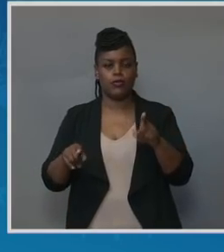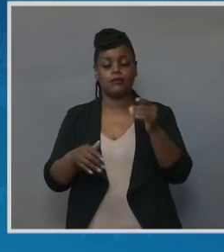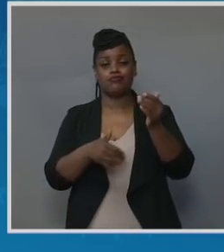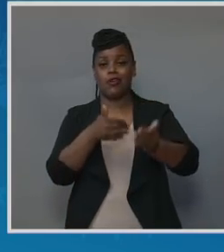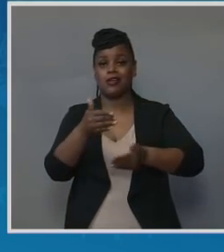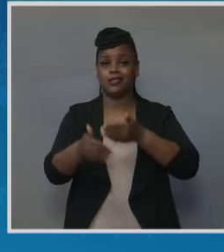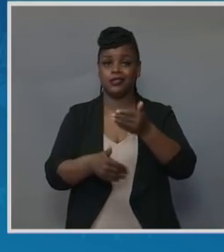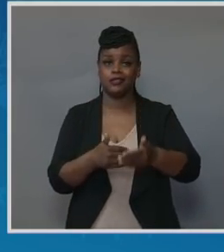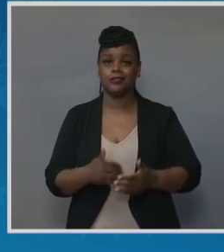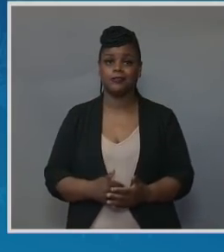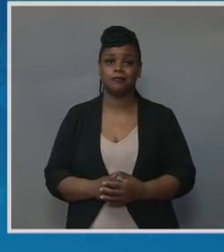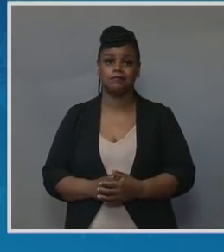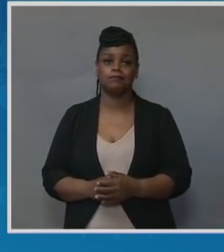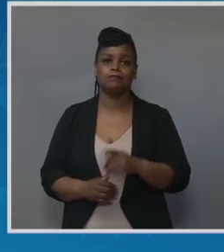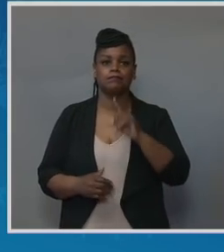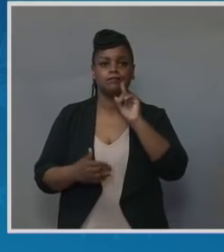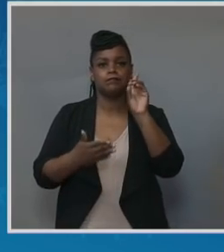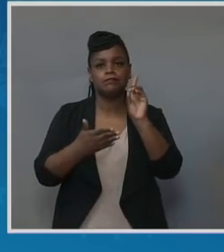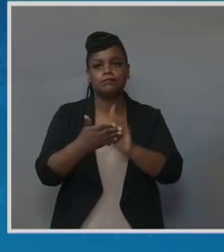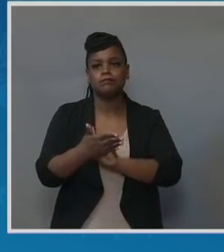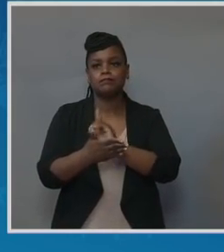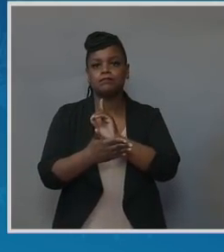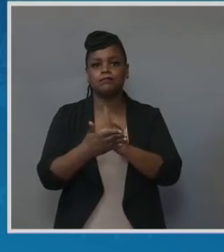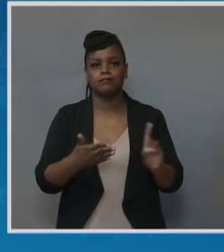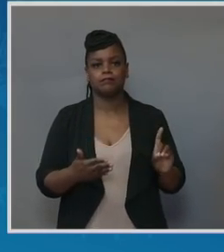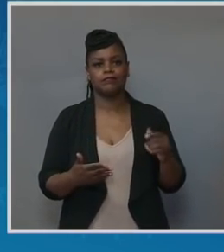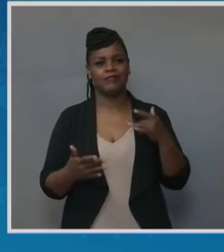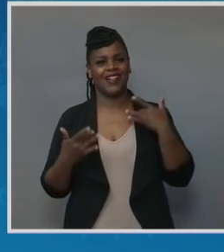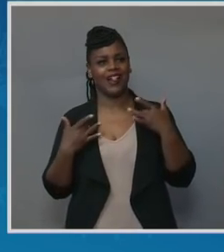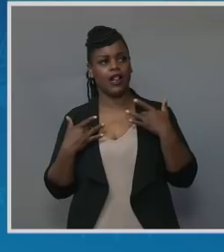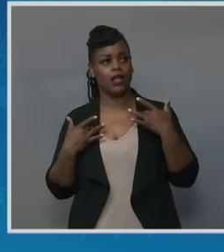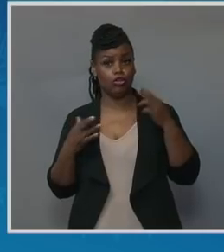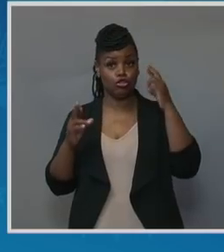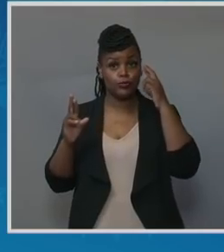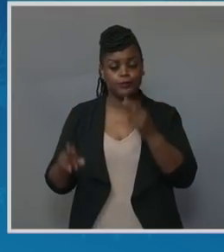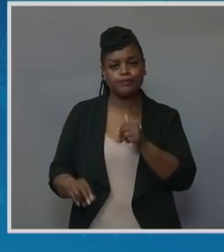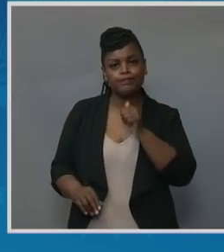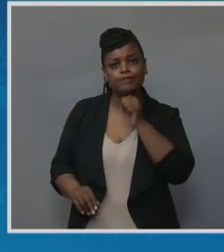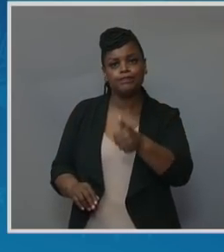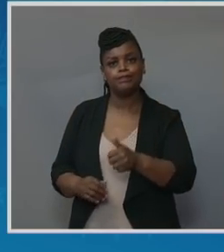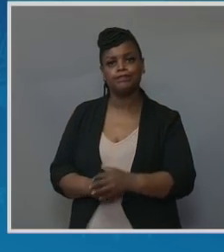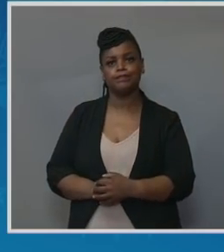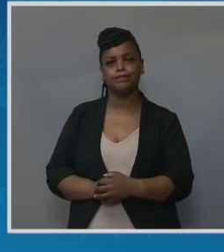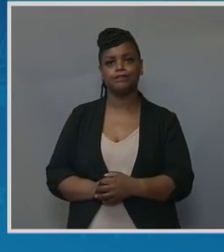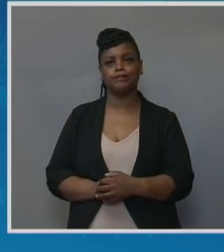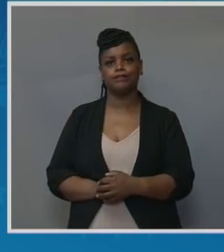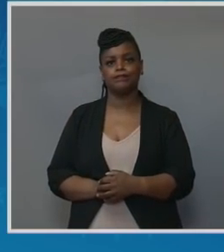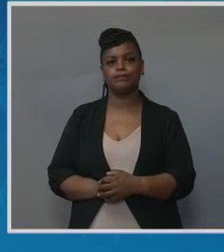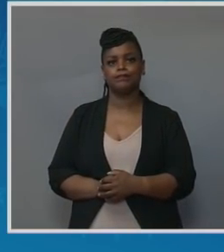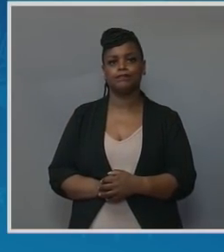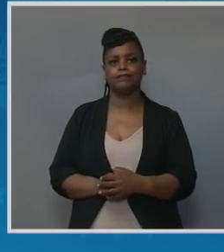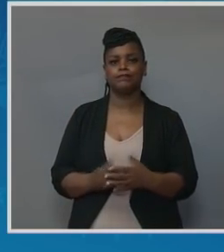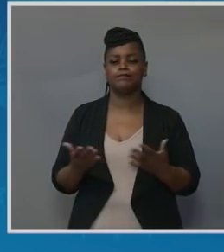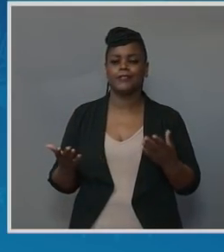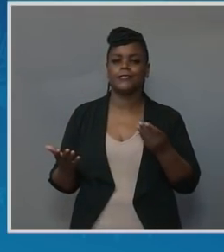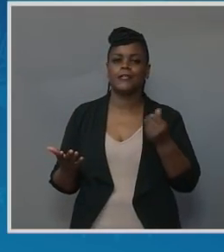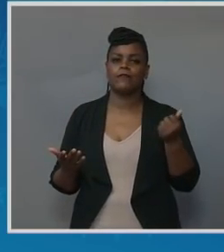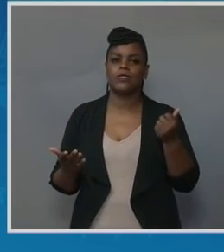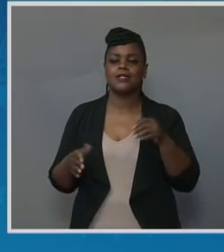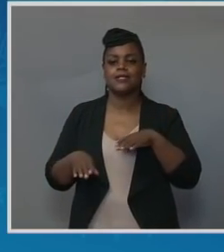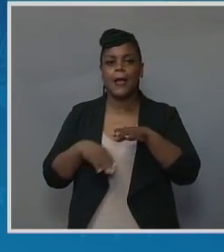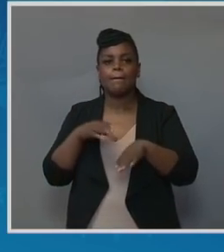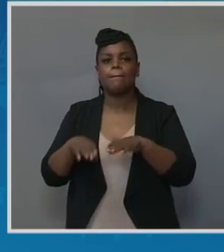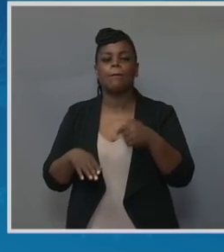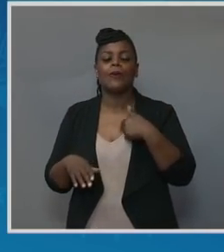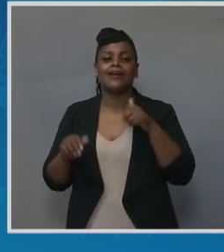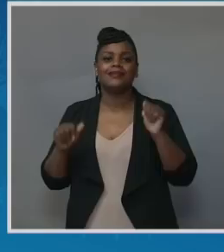discrimination, feelings of disrespect, and not feeling heard. There are several steps we could take to reduce these